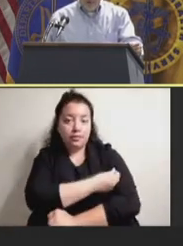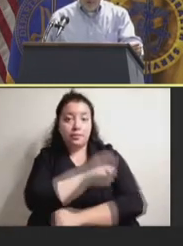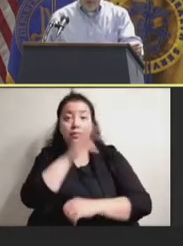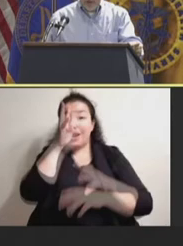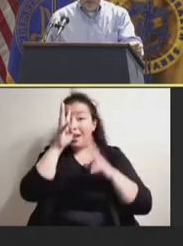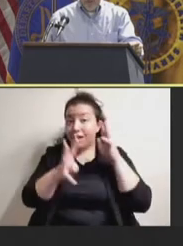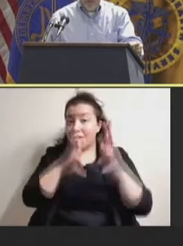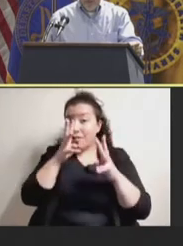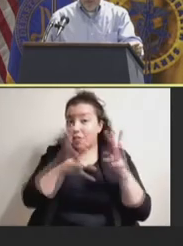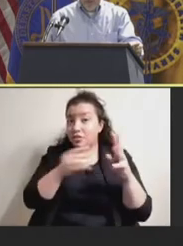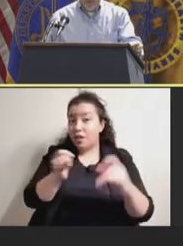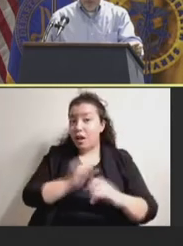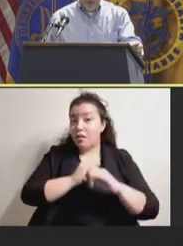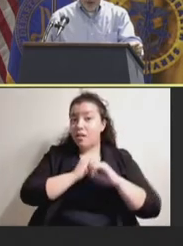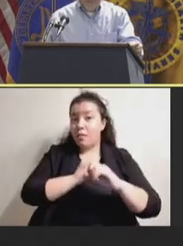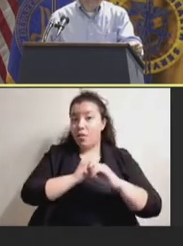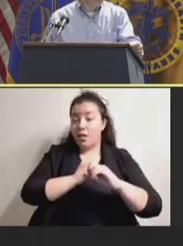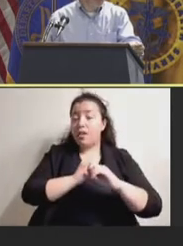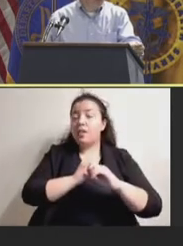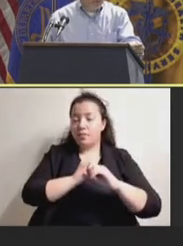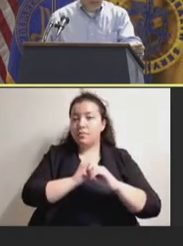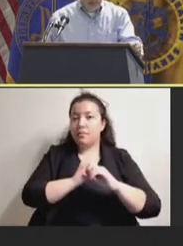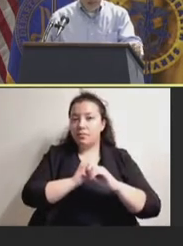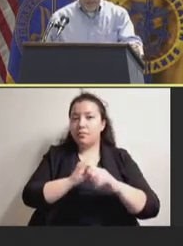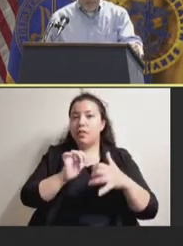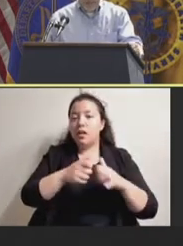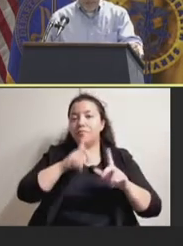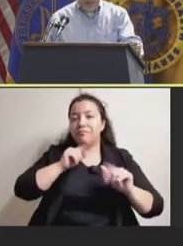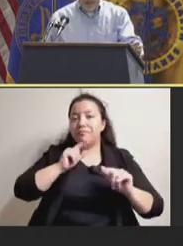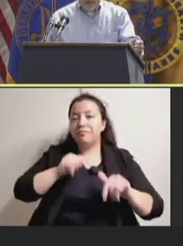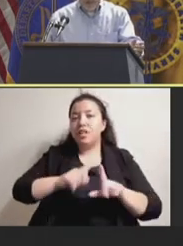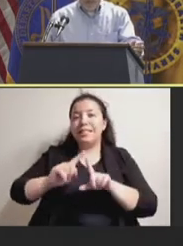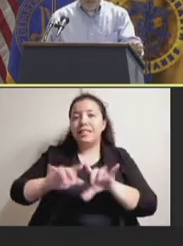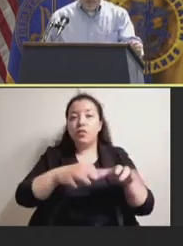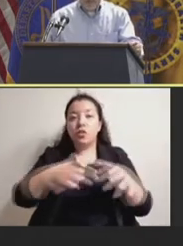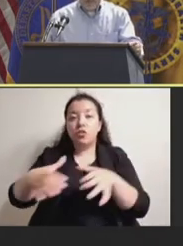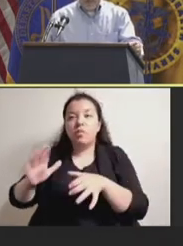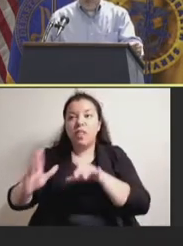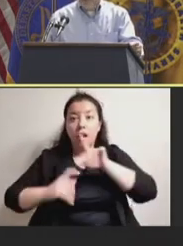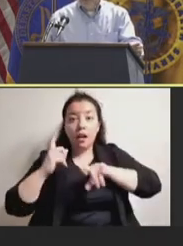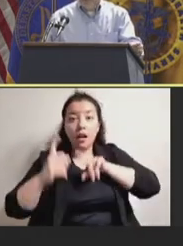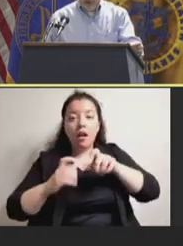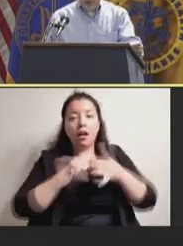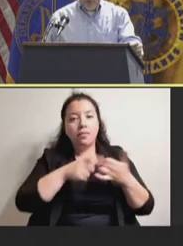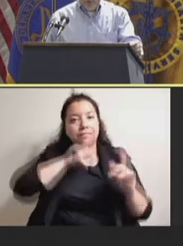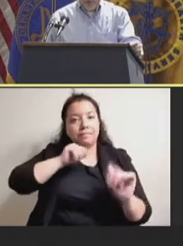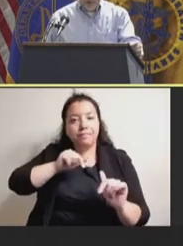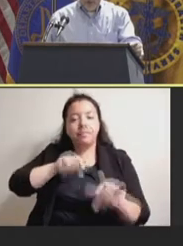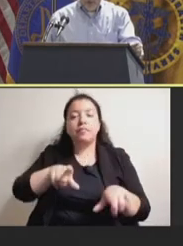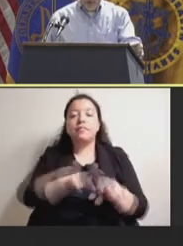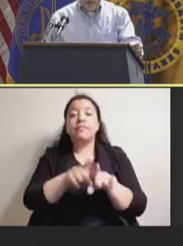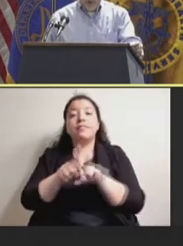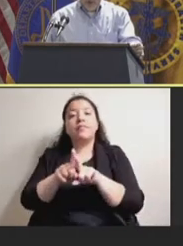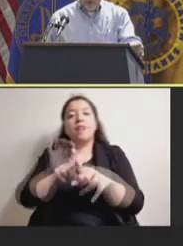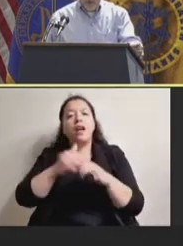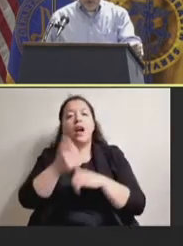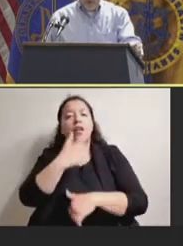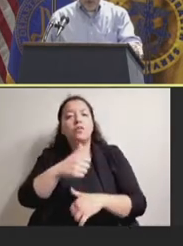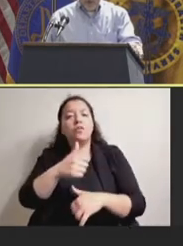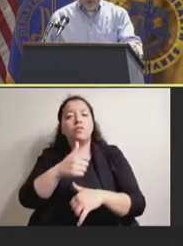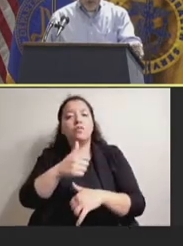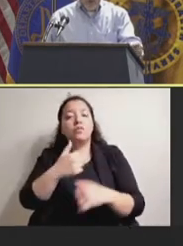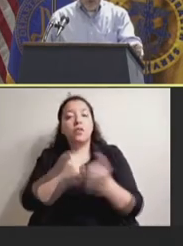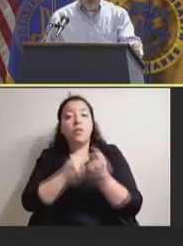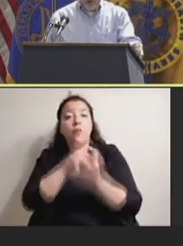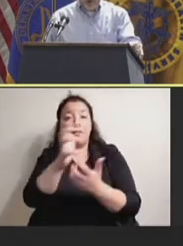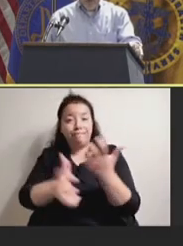to address the needs of subgroups and comments on prioritization. Innovations to support personalized immunization of individuals with